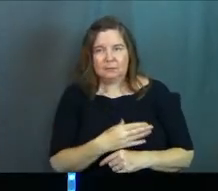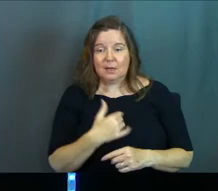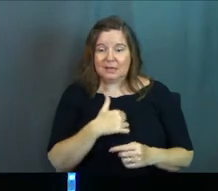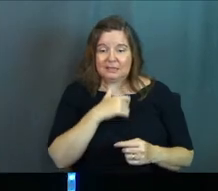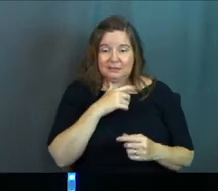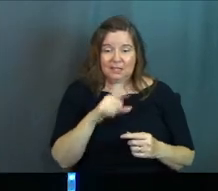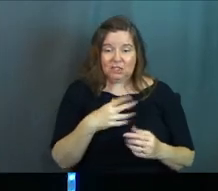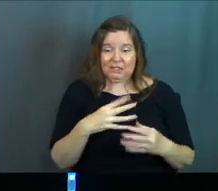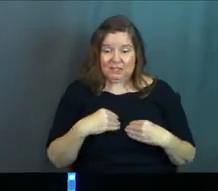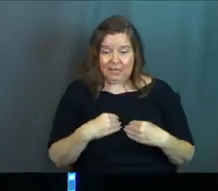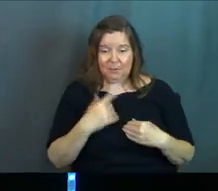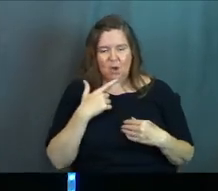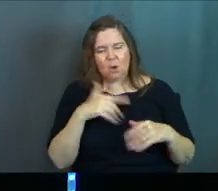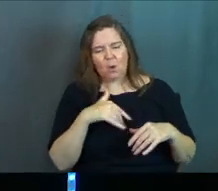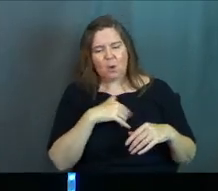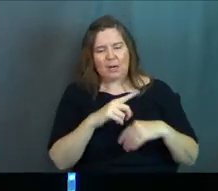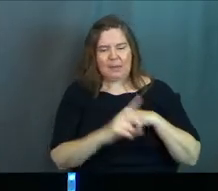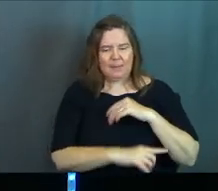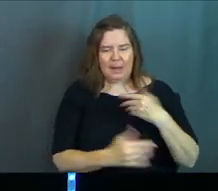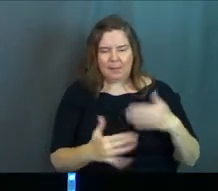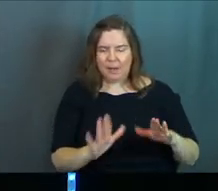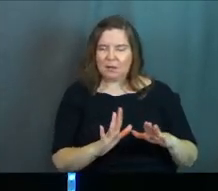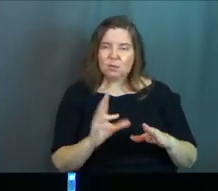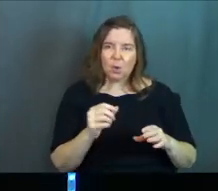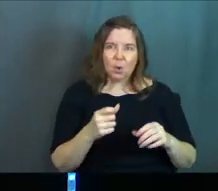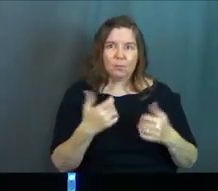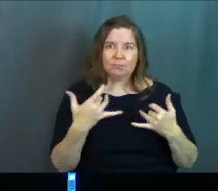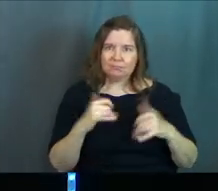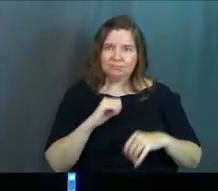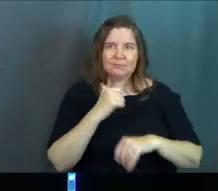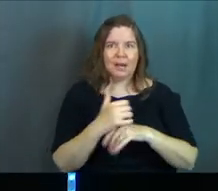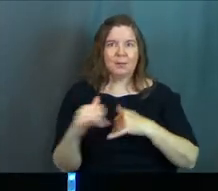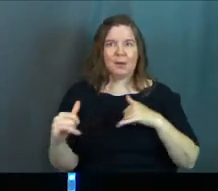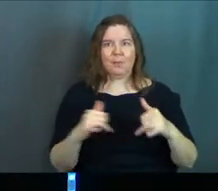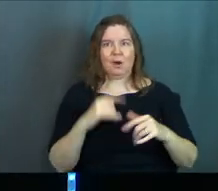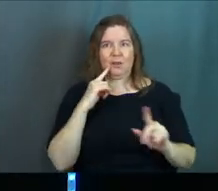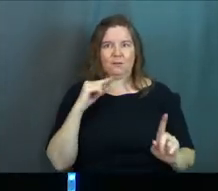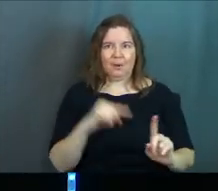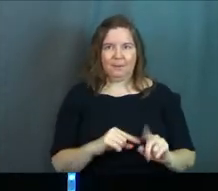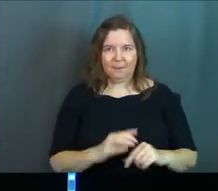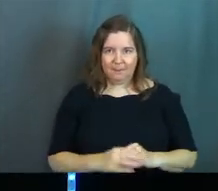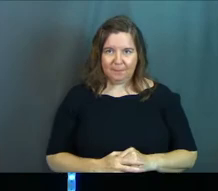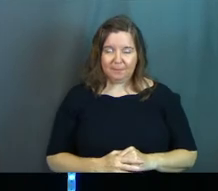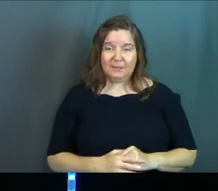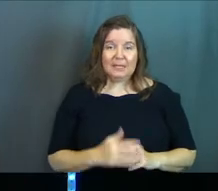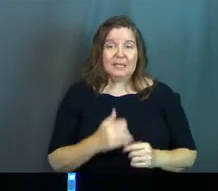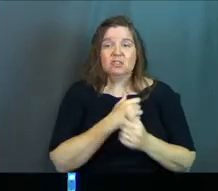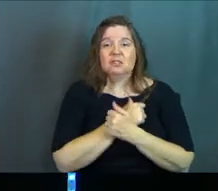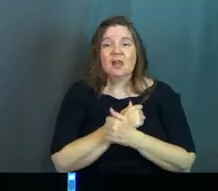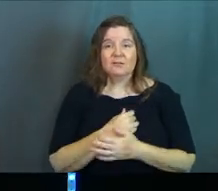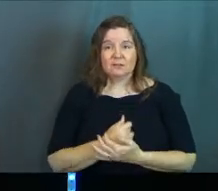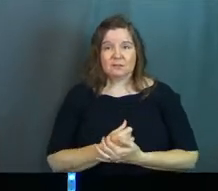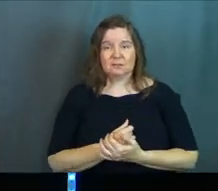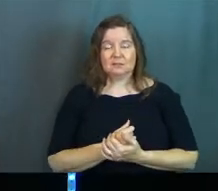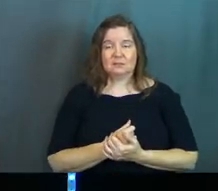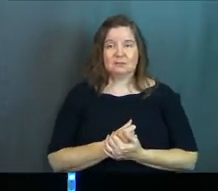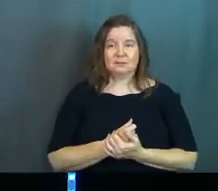And he doesn't just accept and say, go into the penalty box. He says, no, throw a party for this guy. He just loves. He